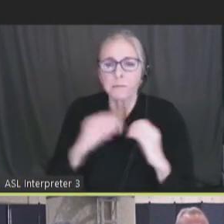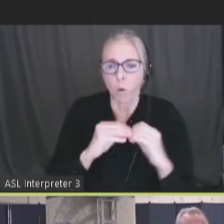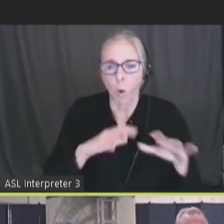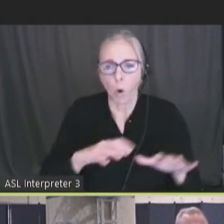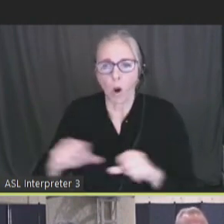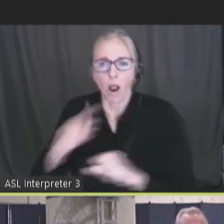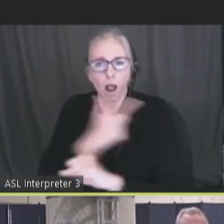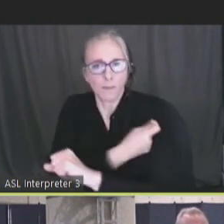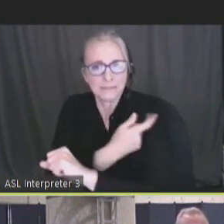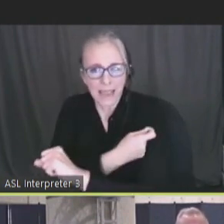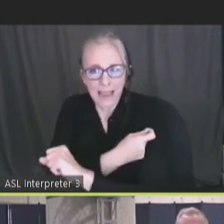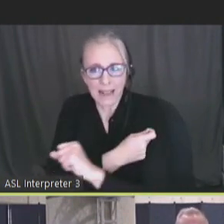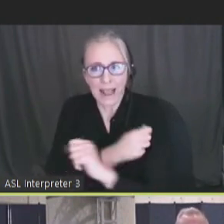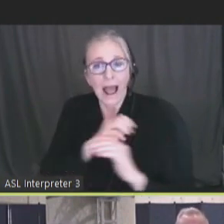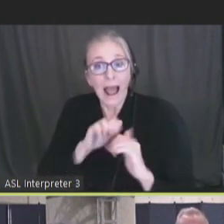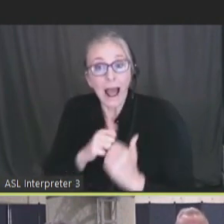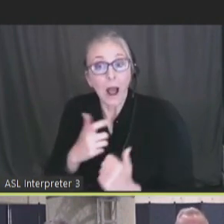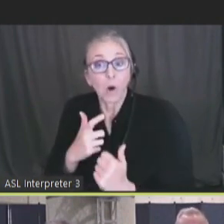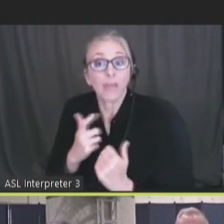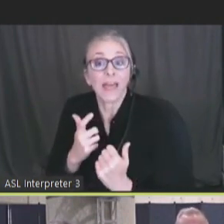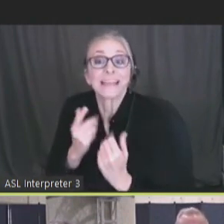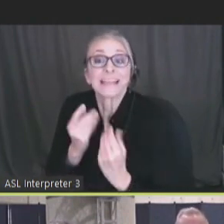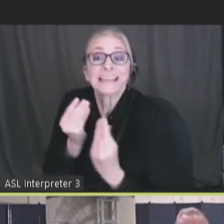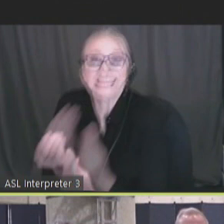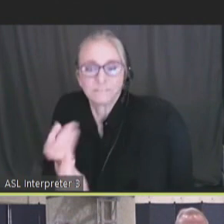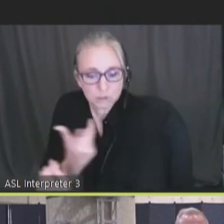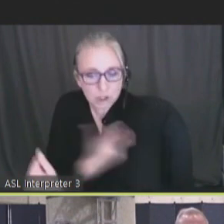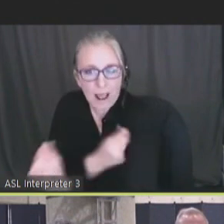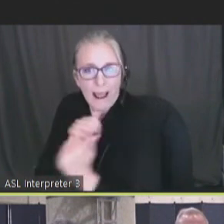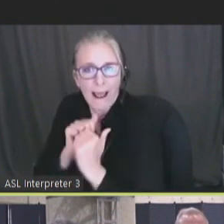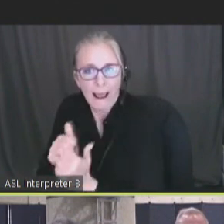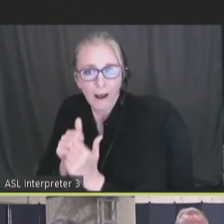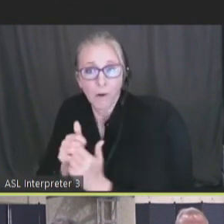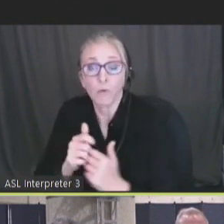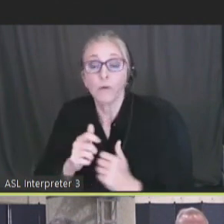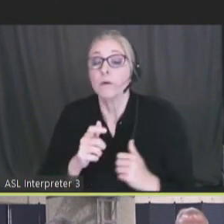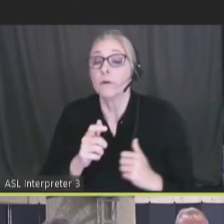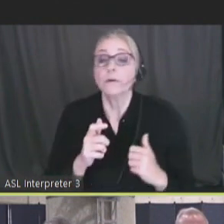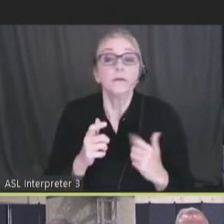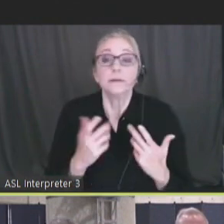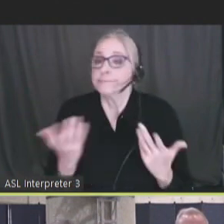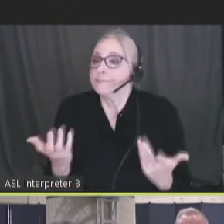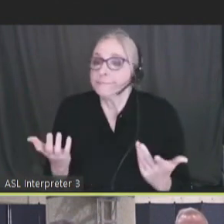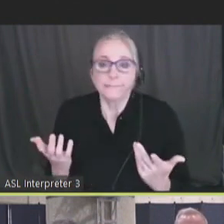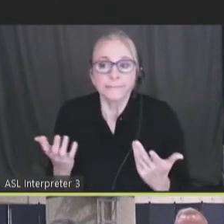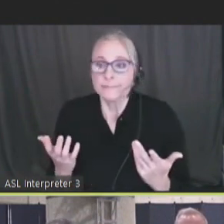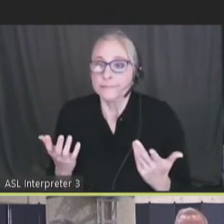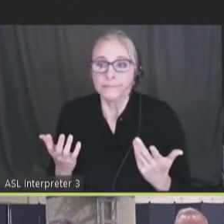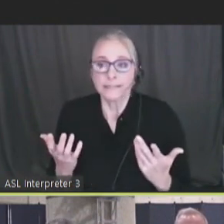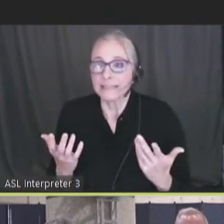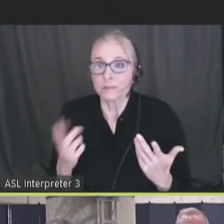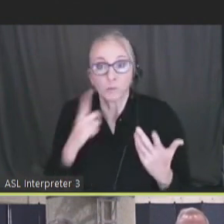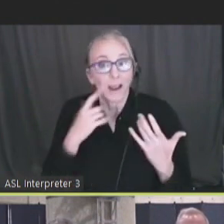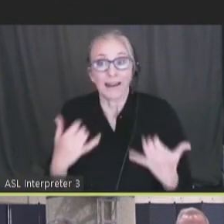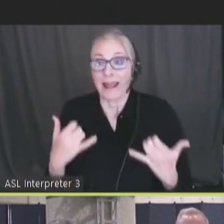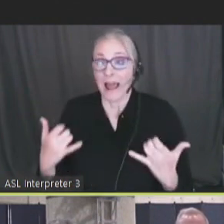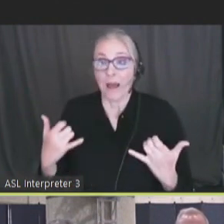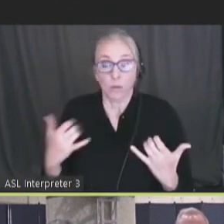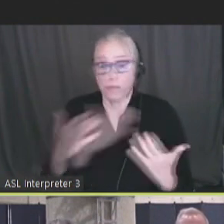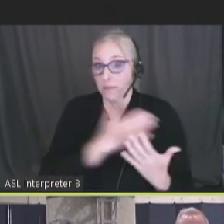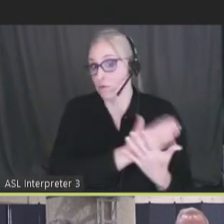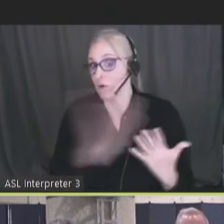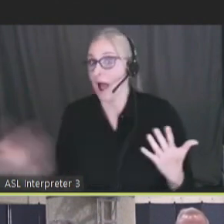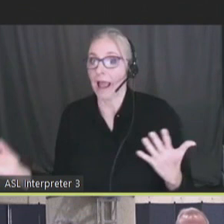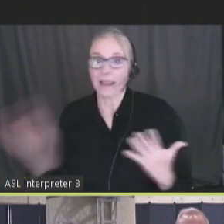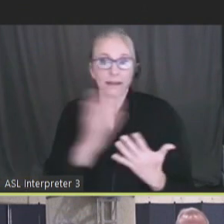the way shots are given right now is whether or not, even in this breadth and range of